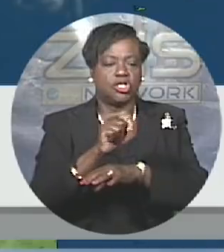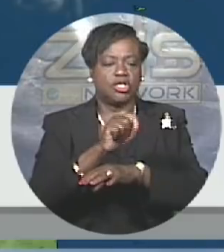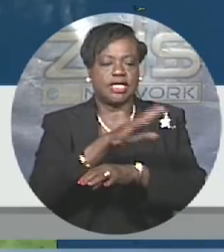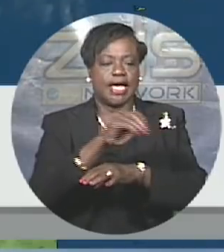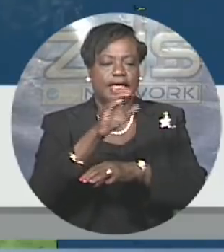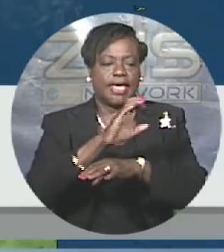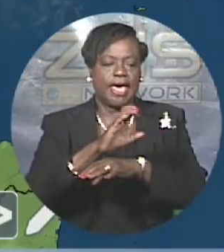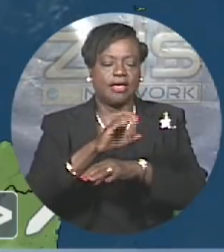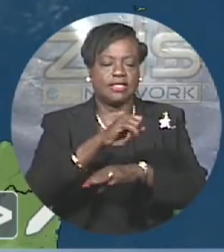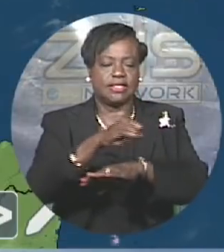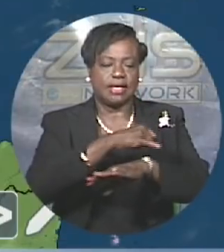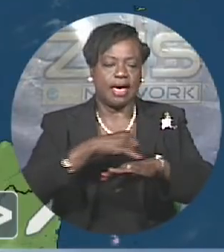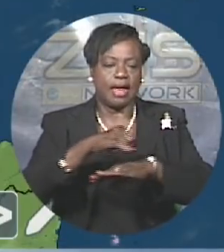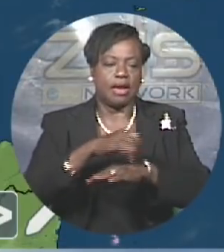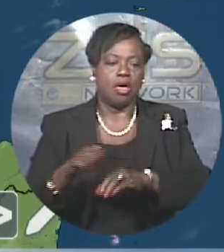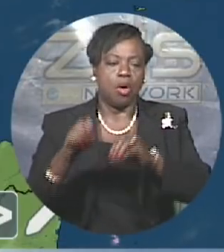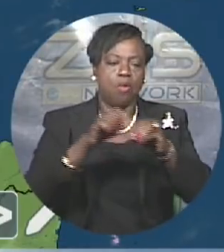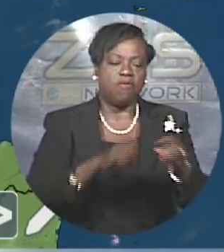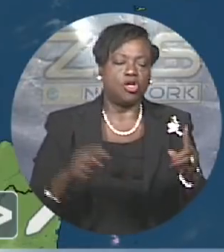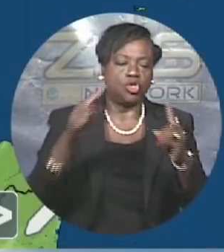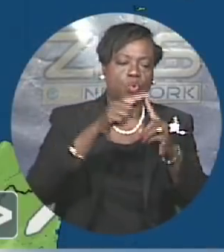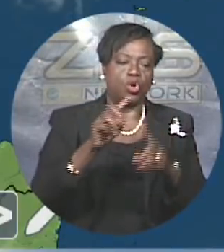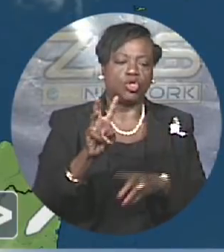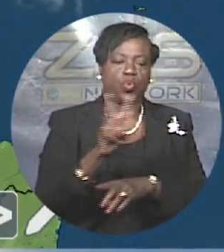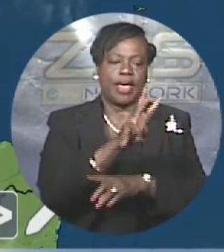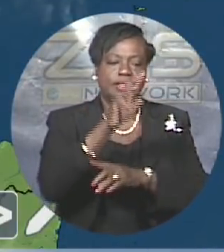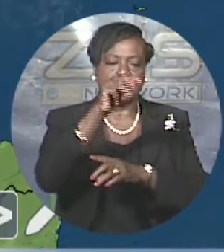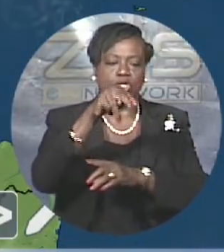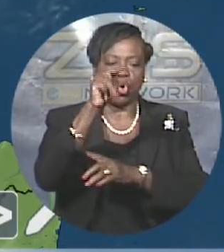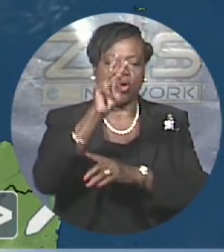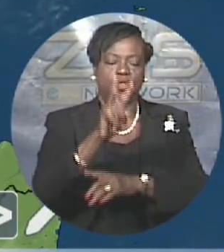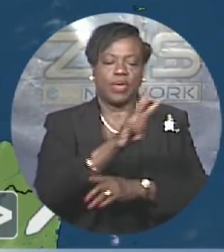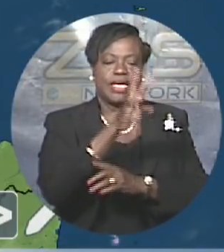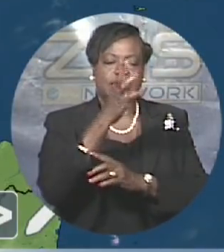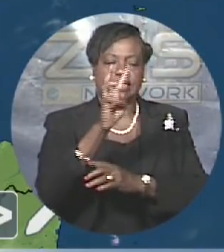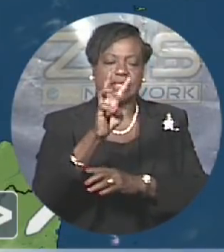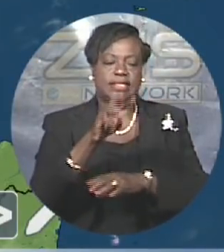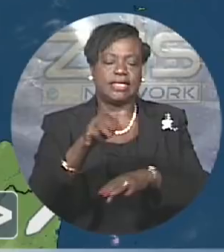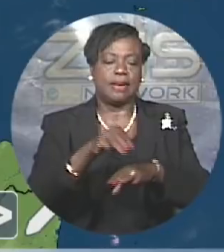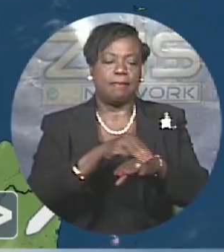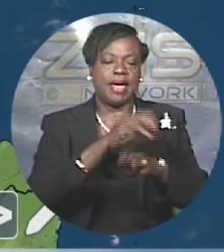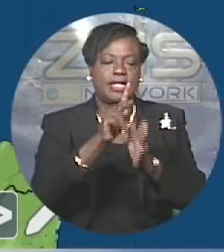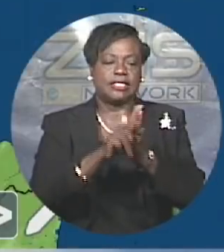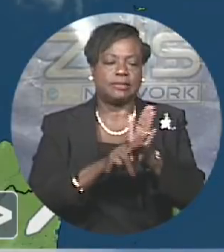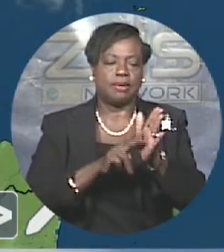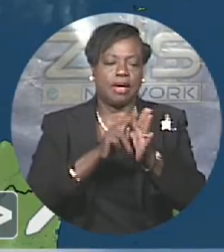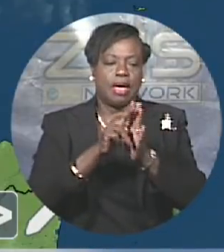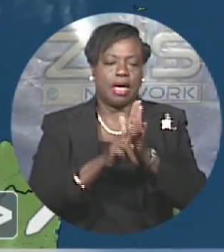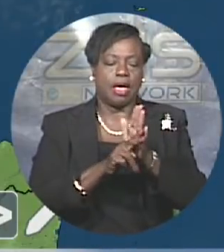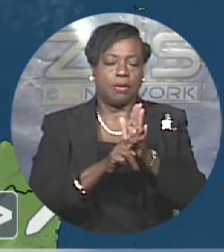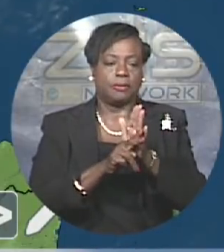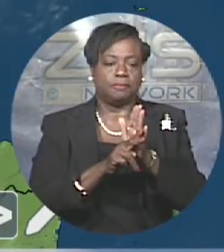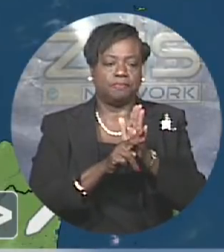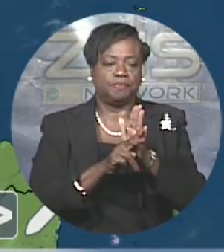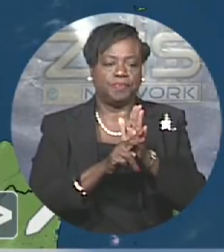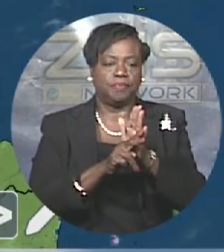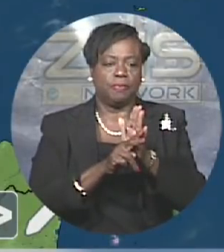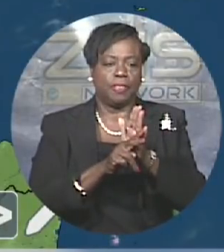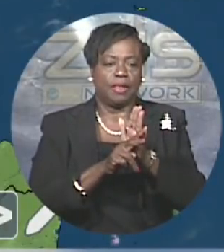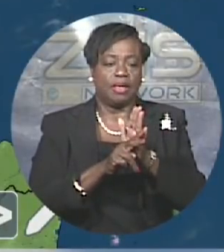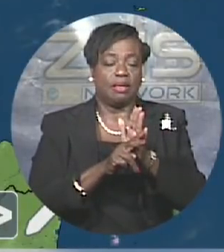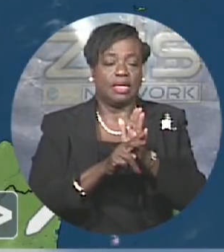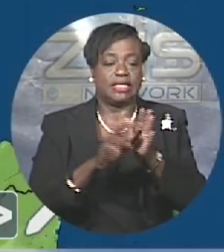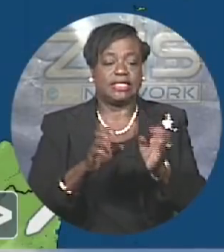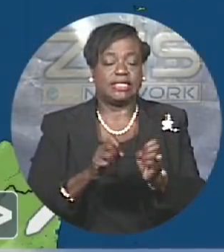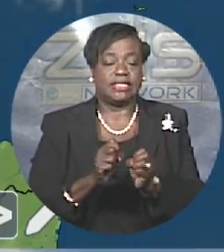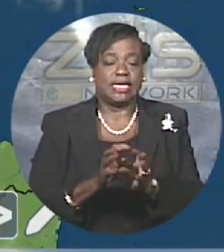Islands, and it's moving towards the west-northwest at about 16 miles per hour. Now, the hurricane force winds, they extend outwards some 70 miles from